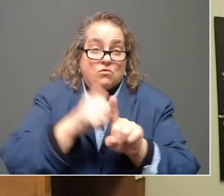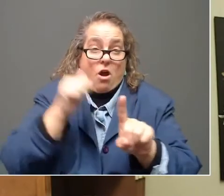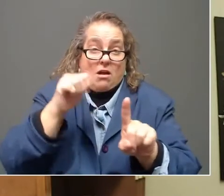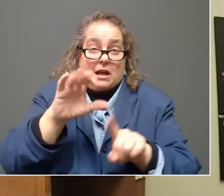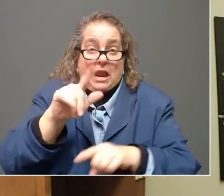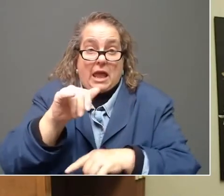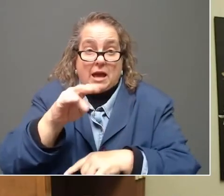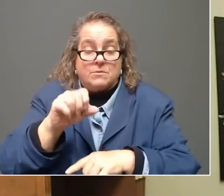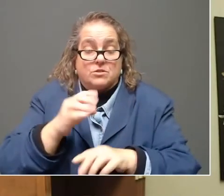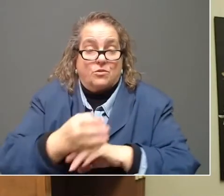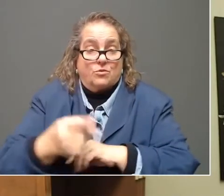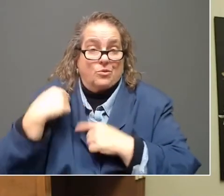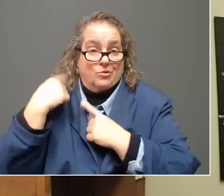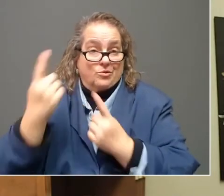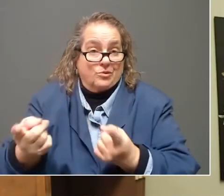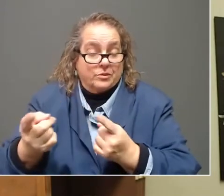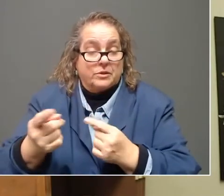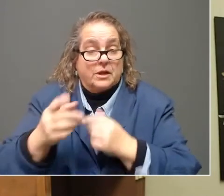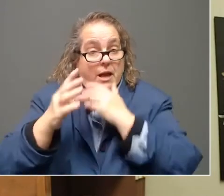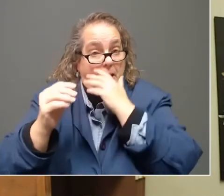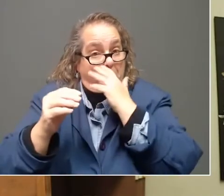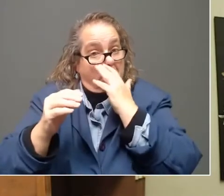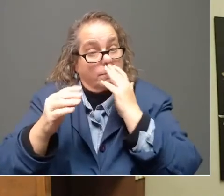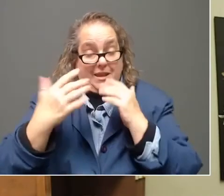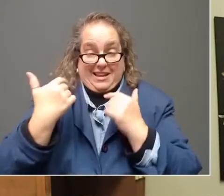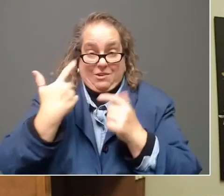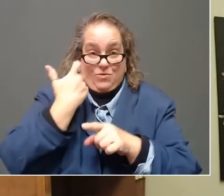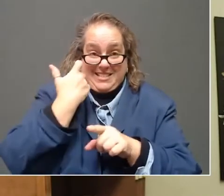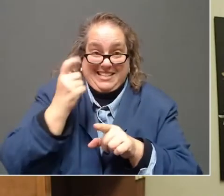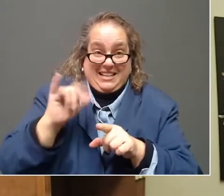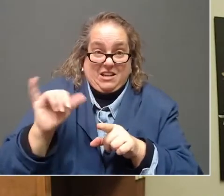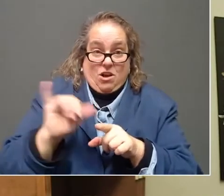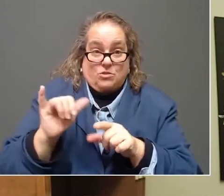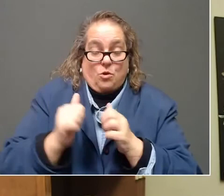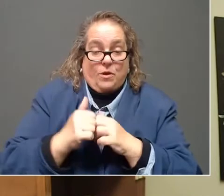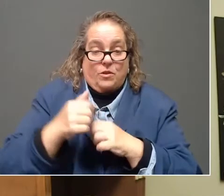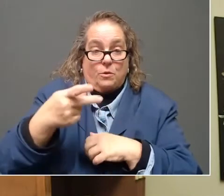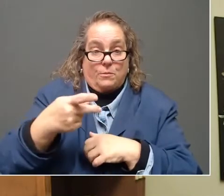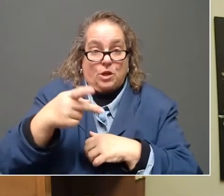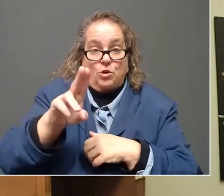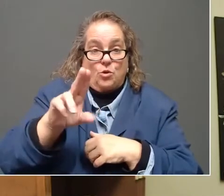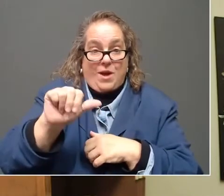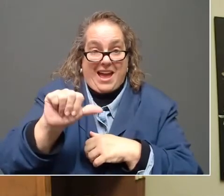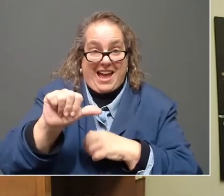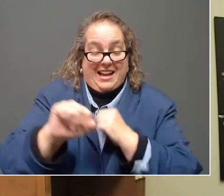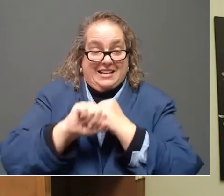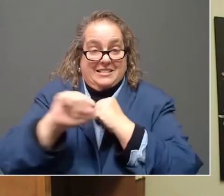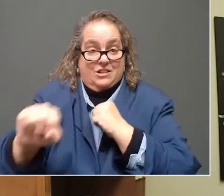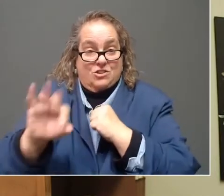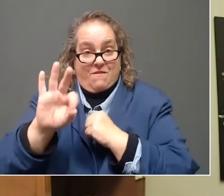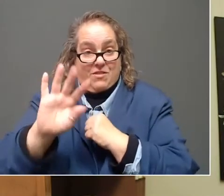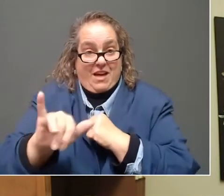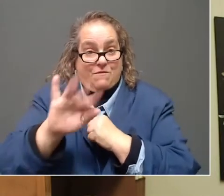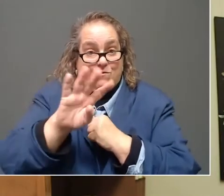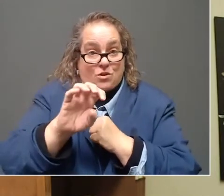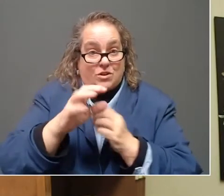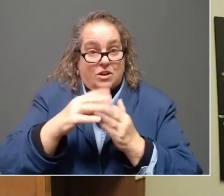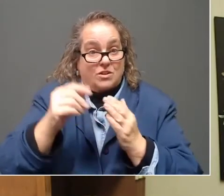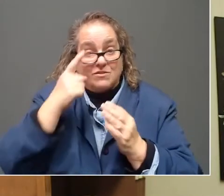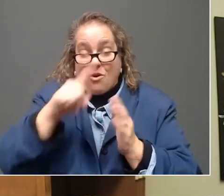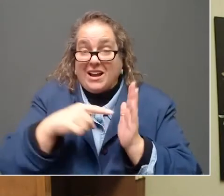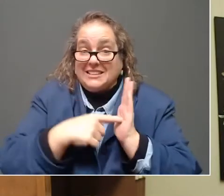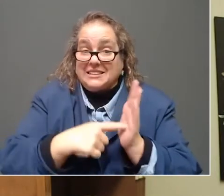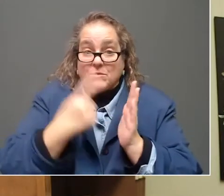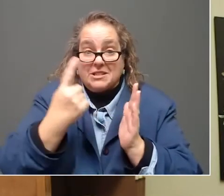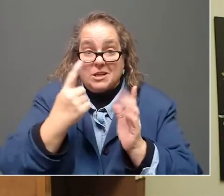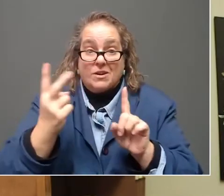course of the pandemic, and particularly recently with the PUA extension. Just as an example, someone filed